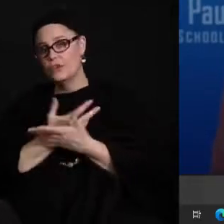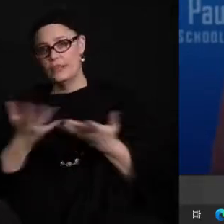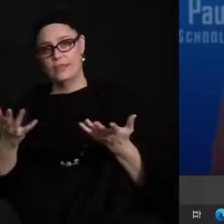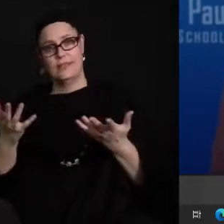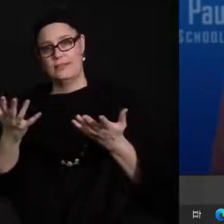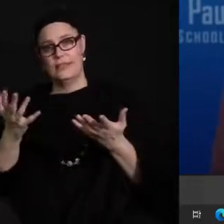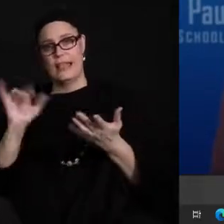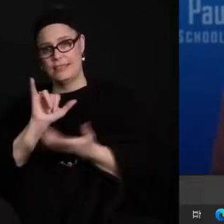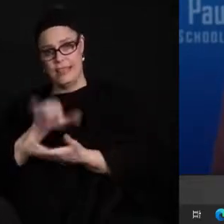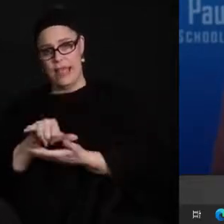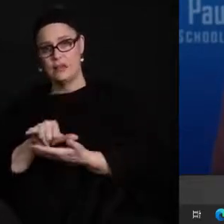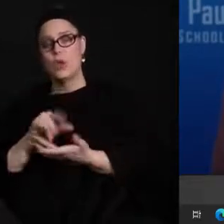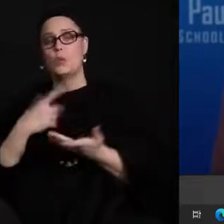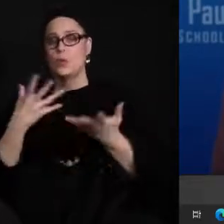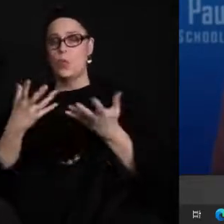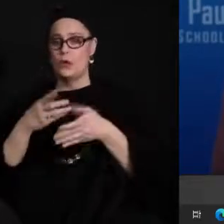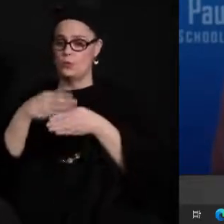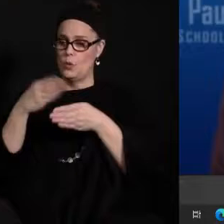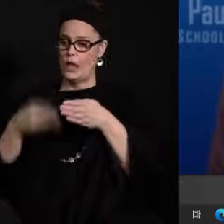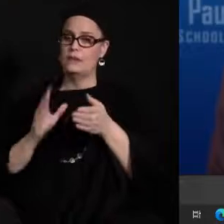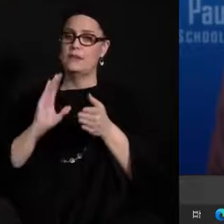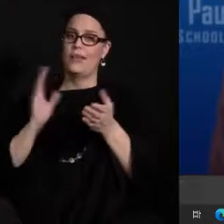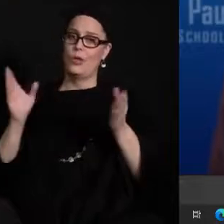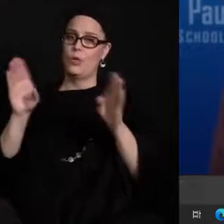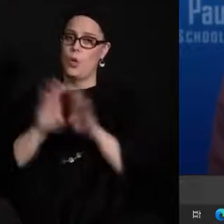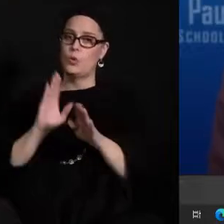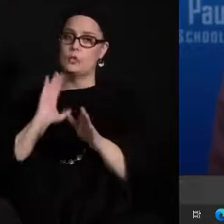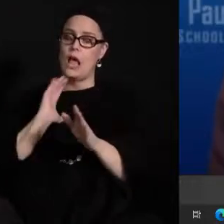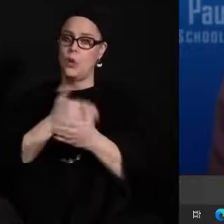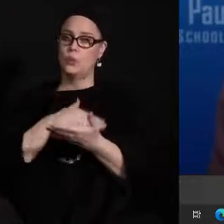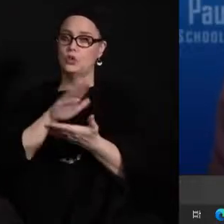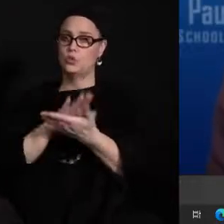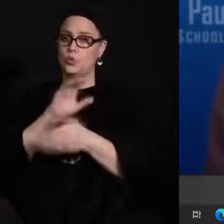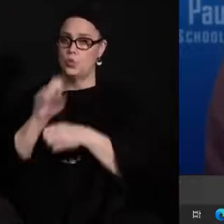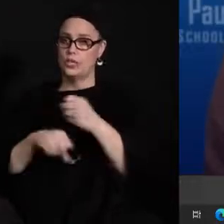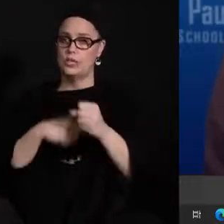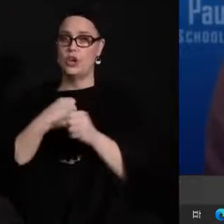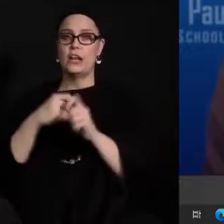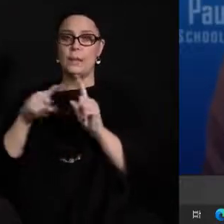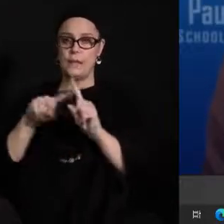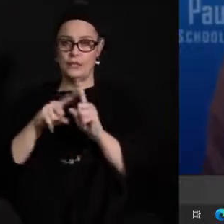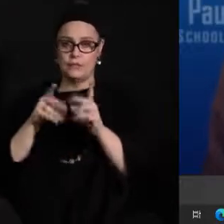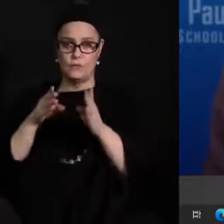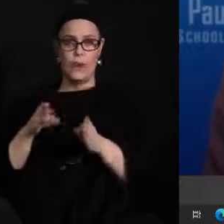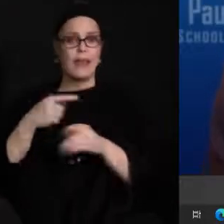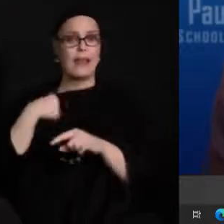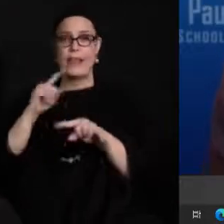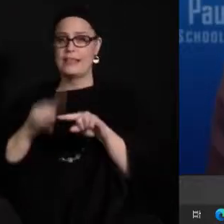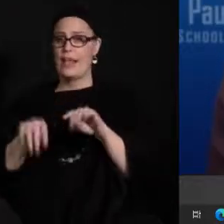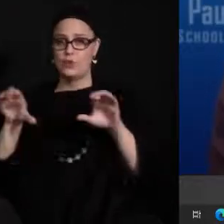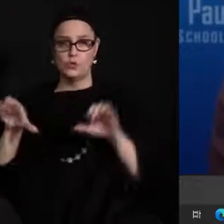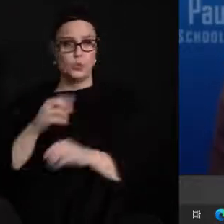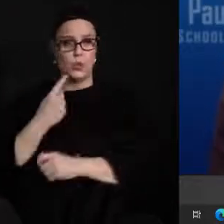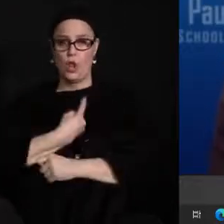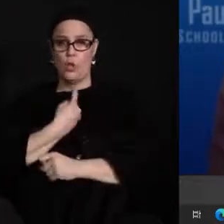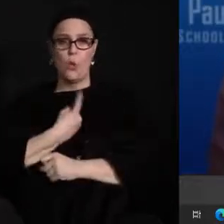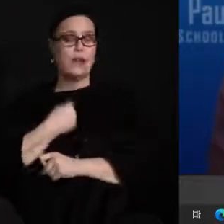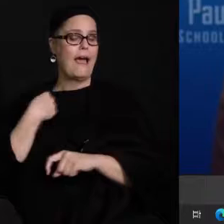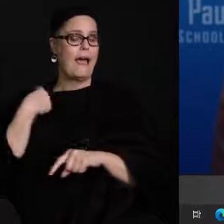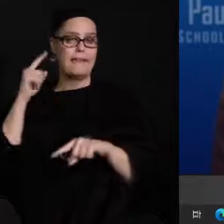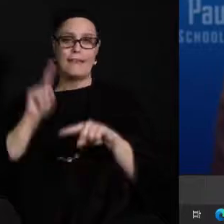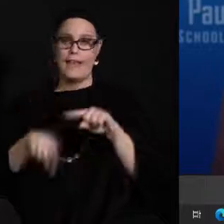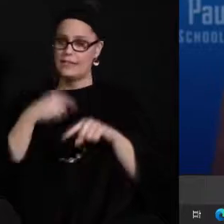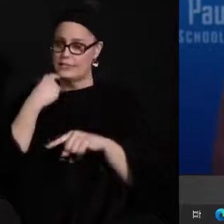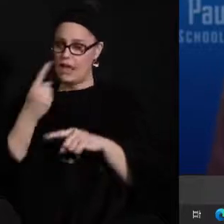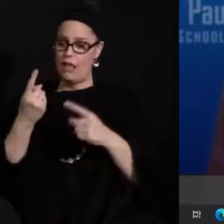out our school year in the most positive way possible and i can share with you that i can't do it alone i can't tell people what to